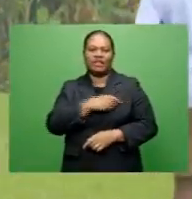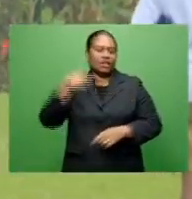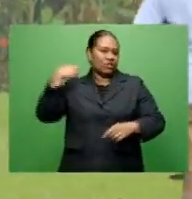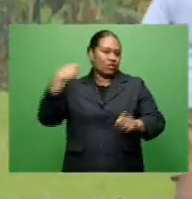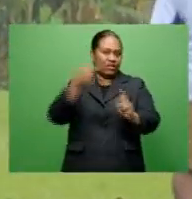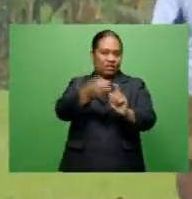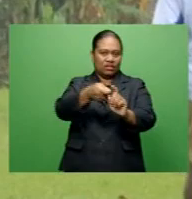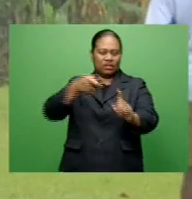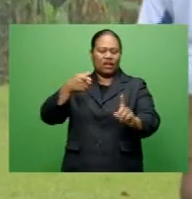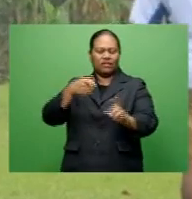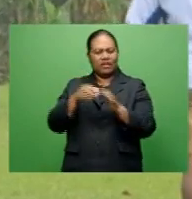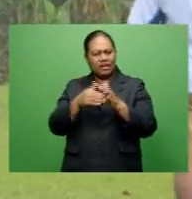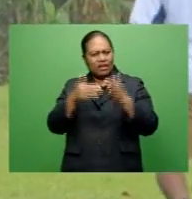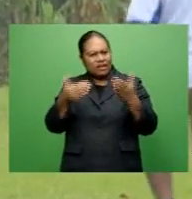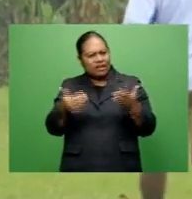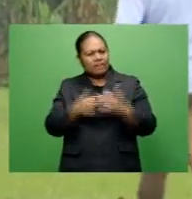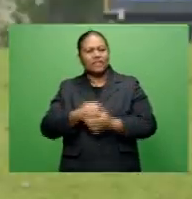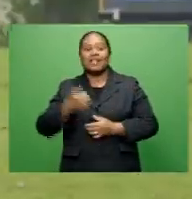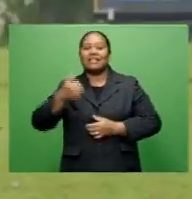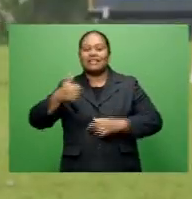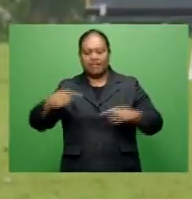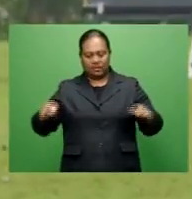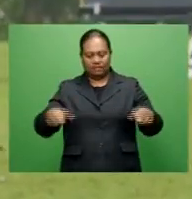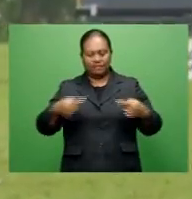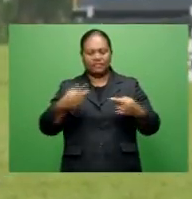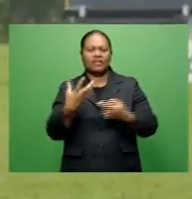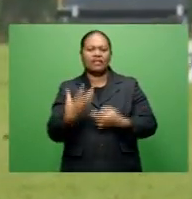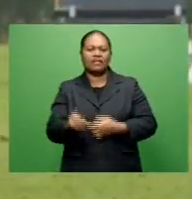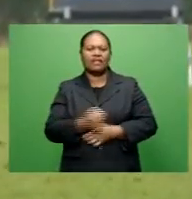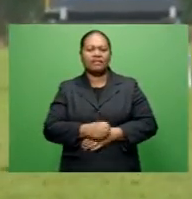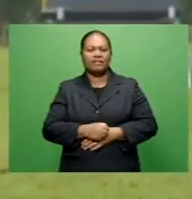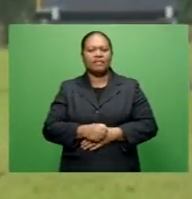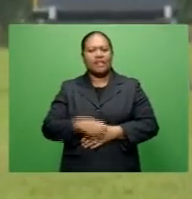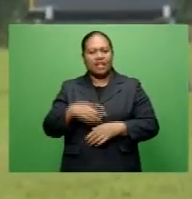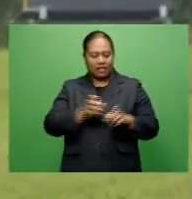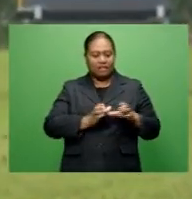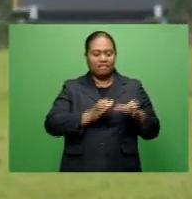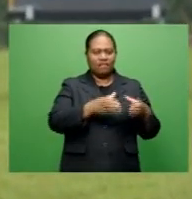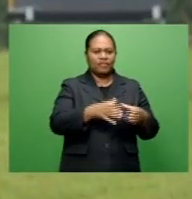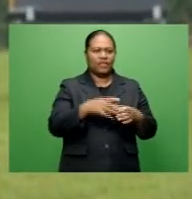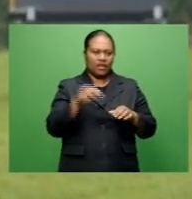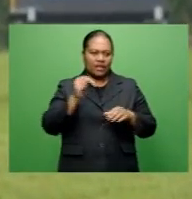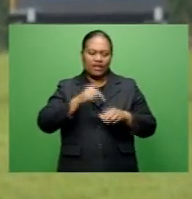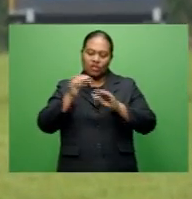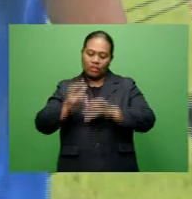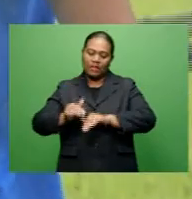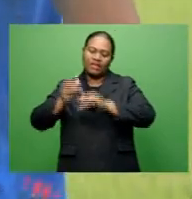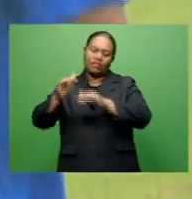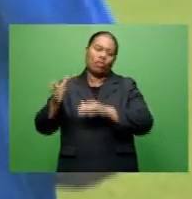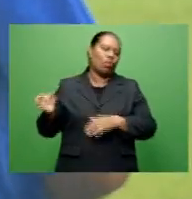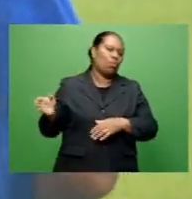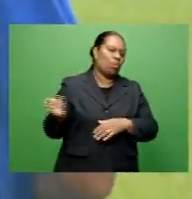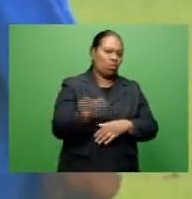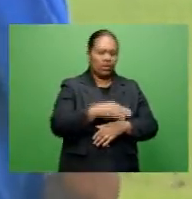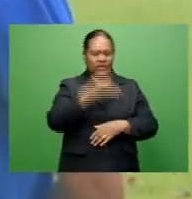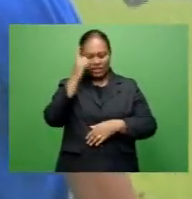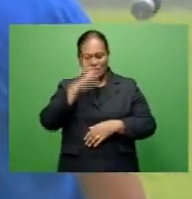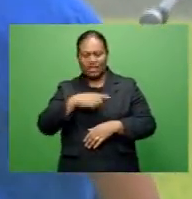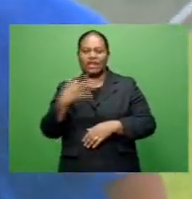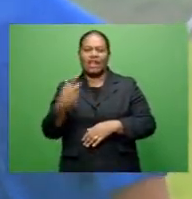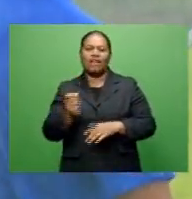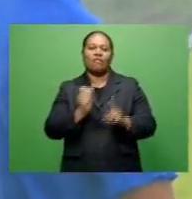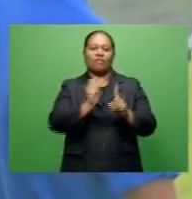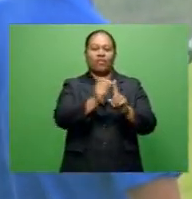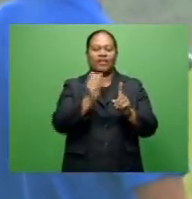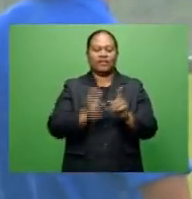National Series will have 6 competitions and archers will need to participate in every round to gain maximum points.